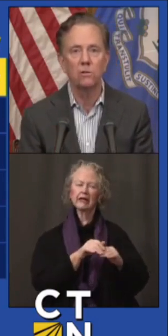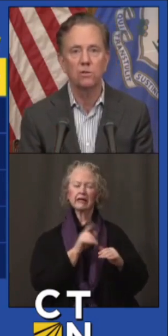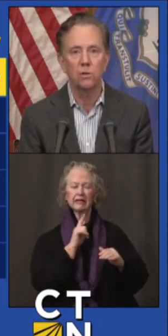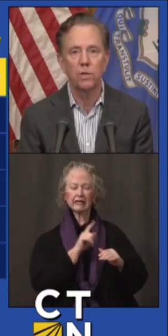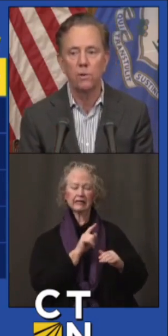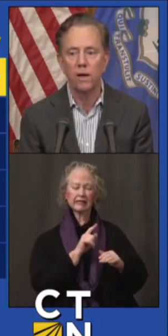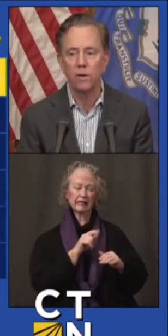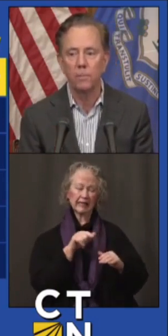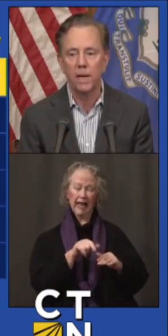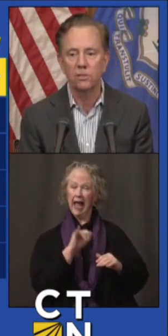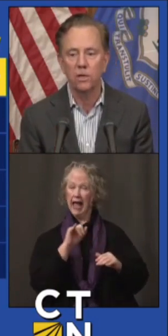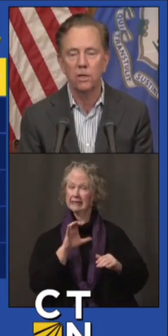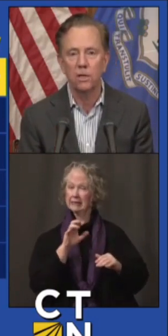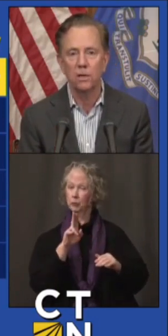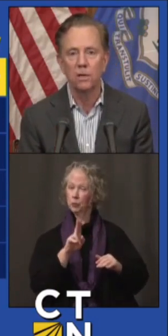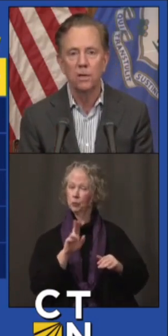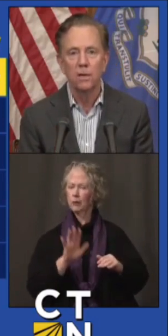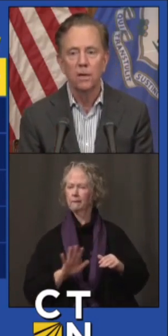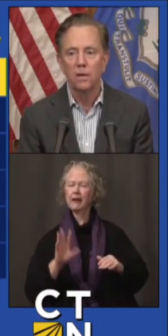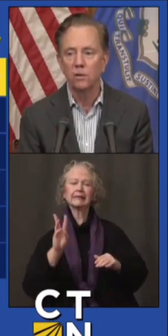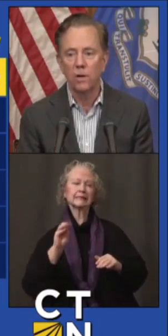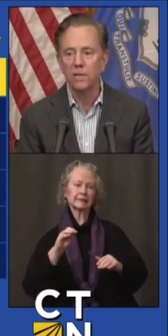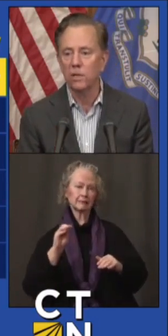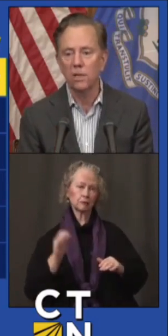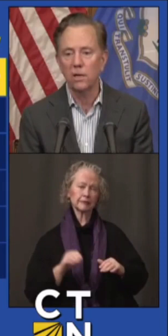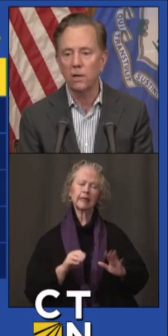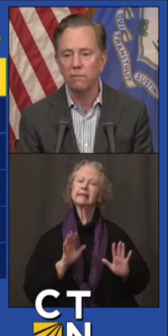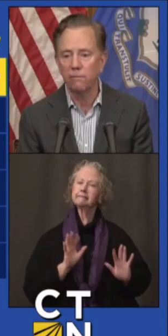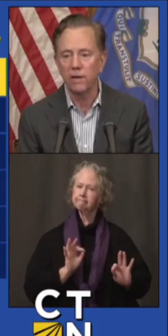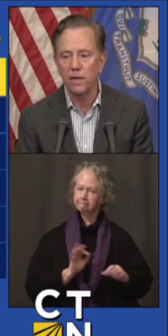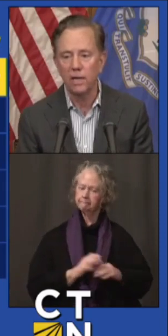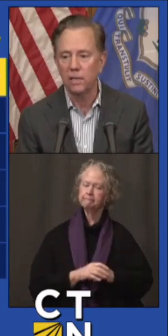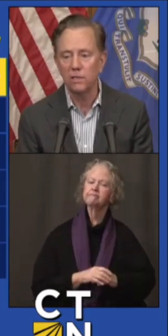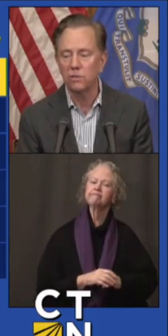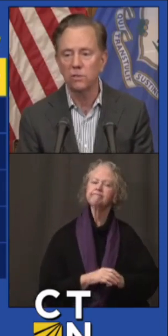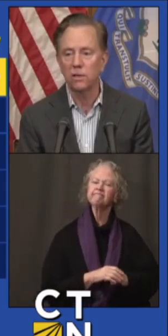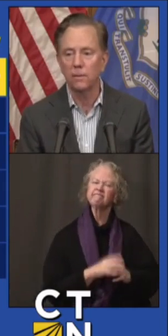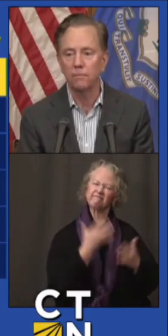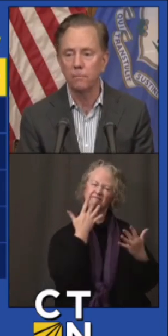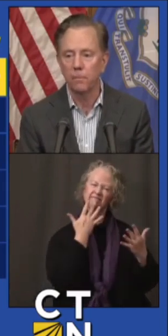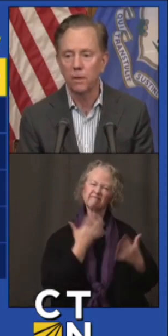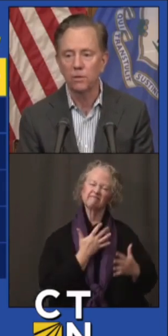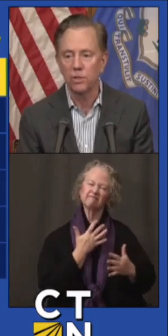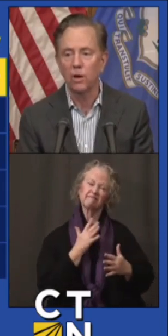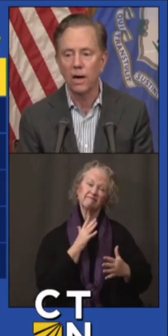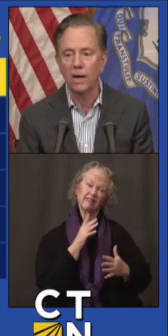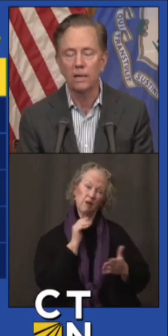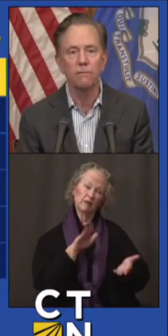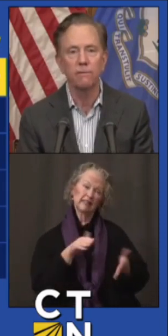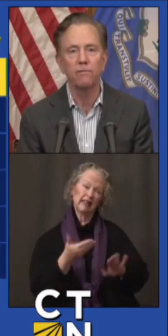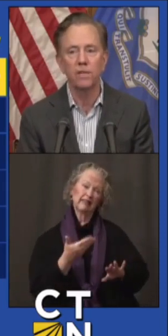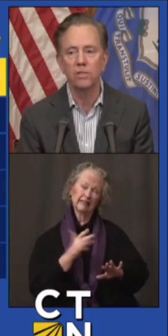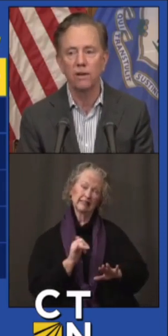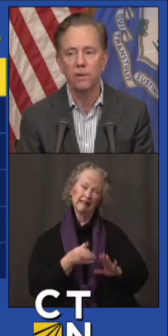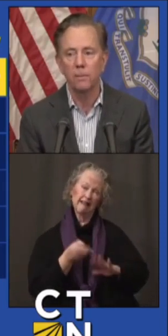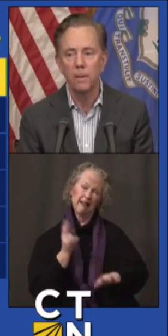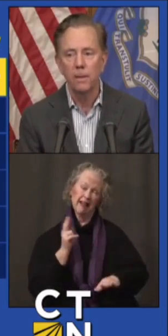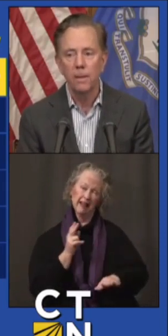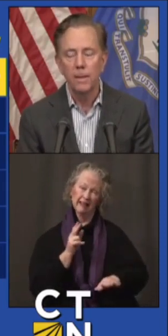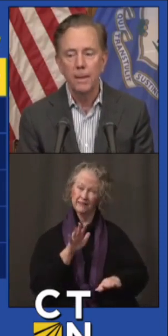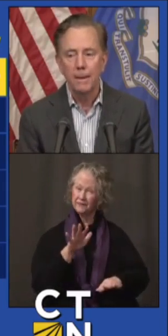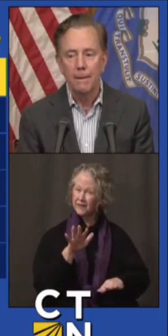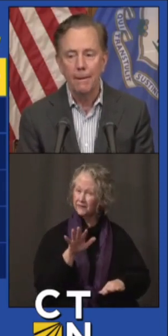ICUs, so we do have capacity there. You know, tragically, our fatalities are still high, 57.